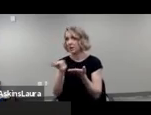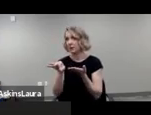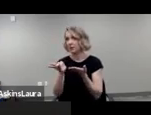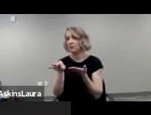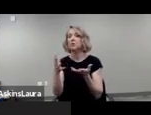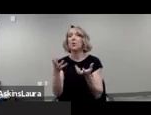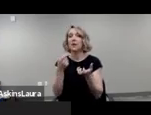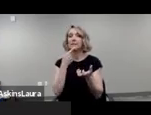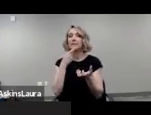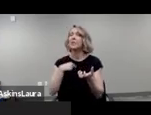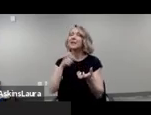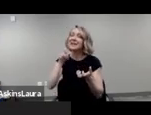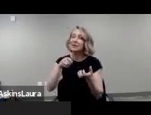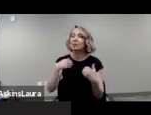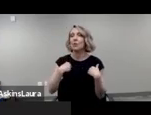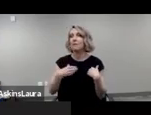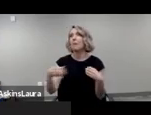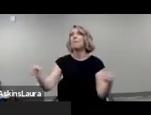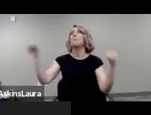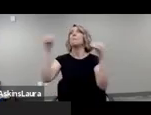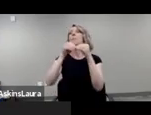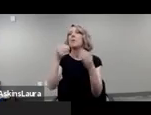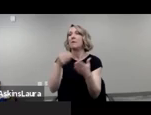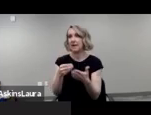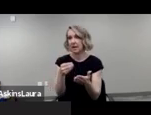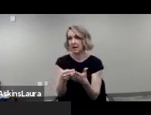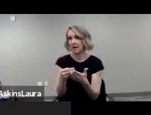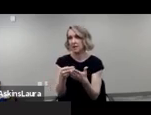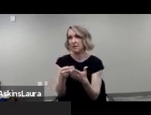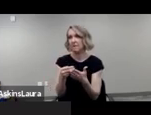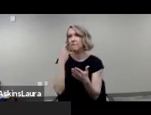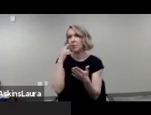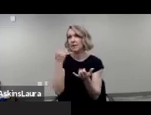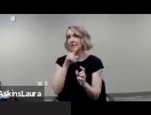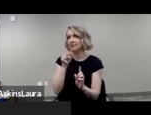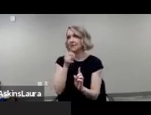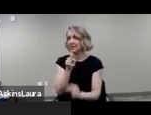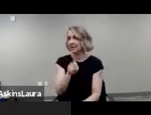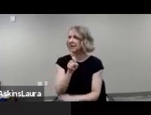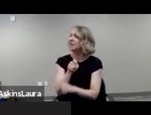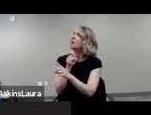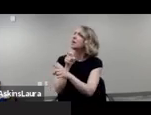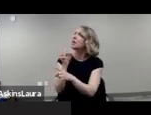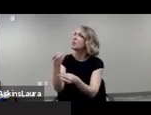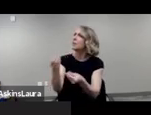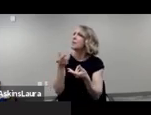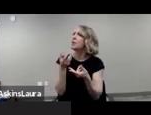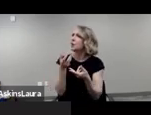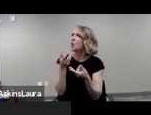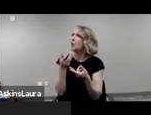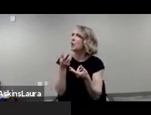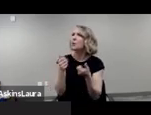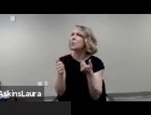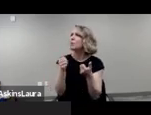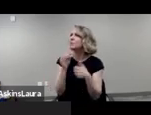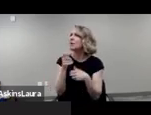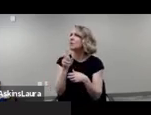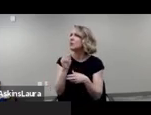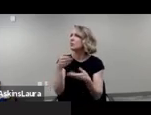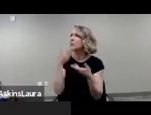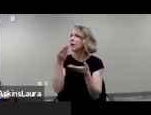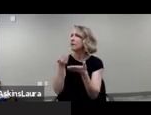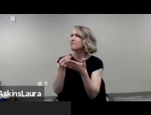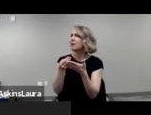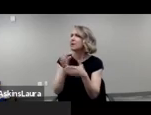needs to be greater funding can we can we margaret can you share which foundation was that provided that funding for the research that drc and